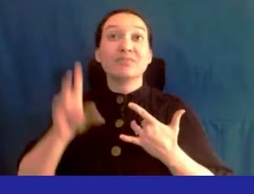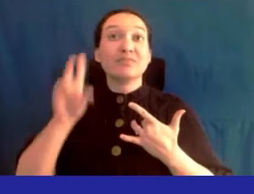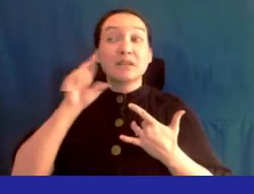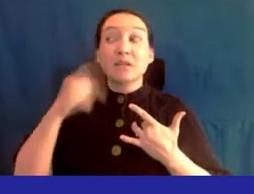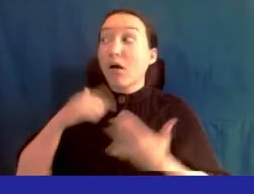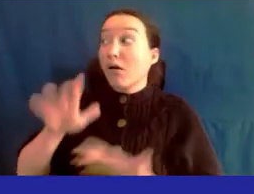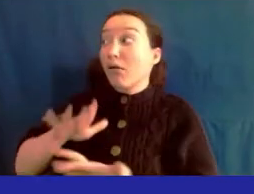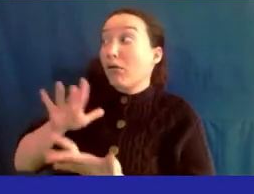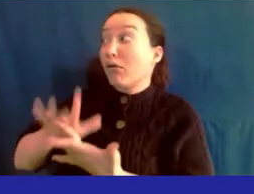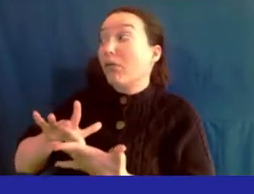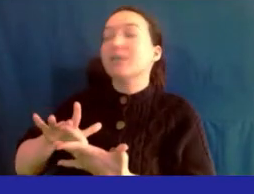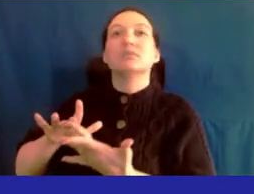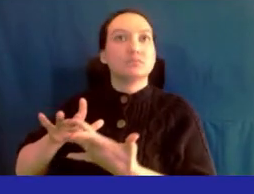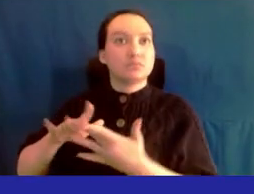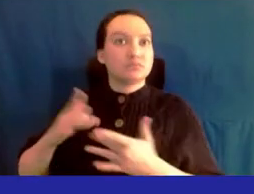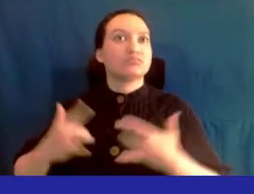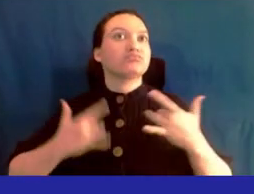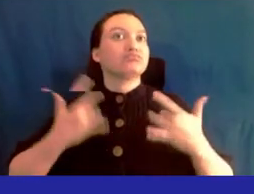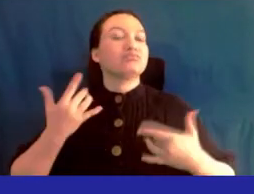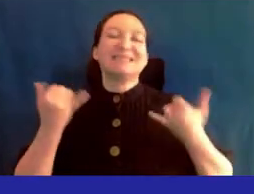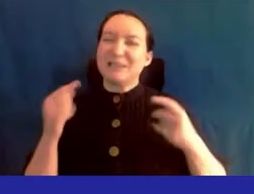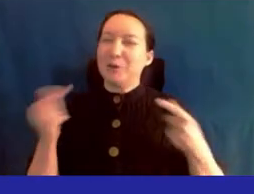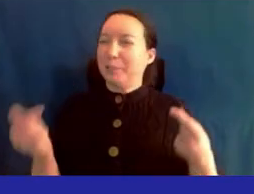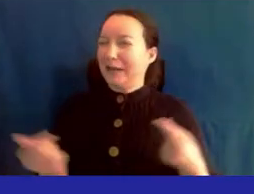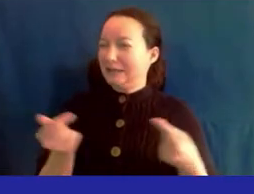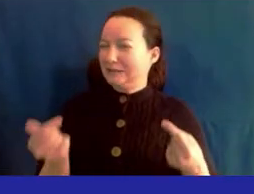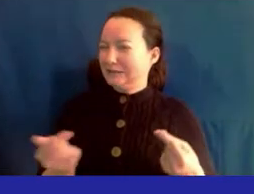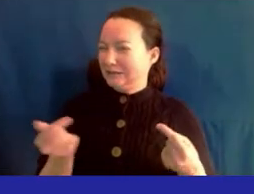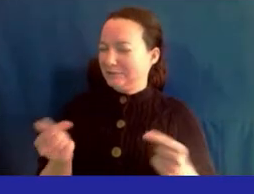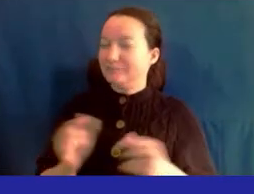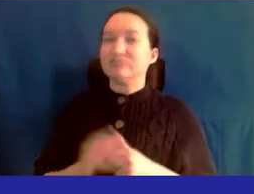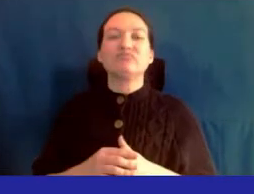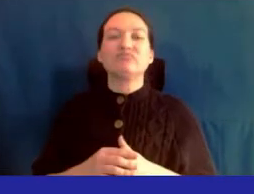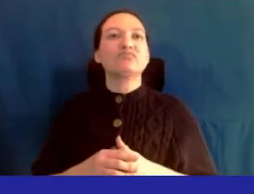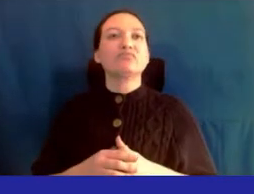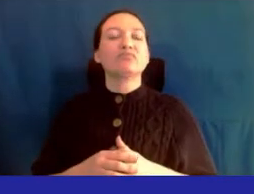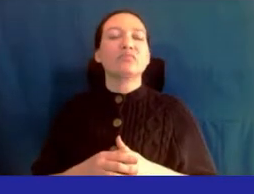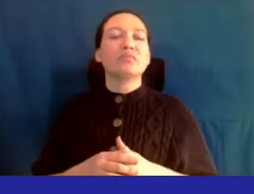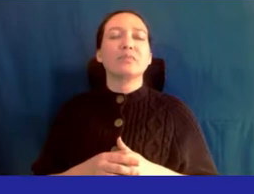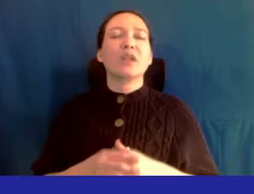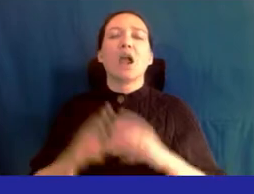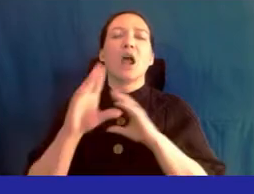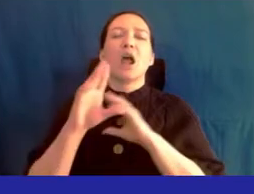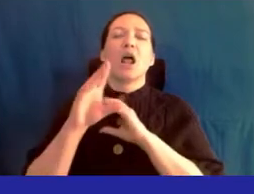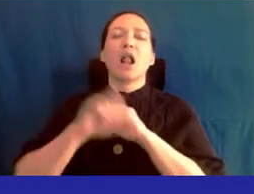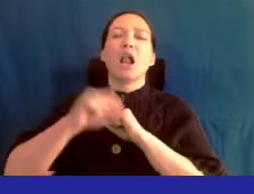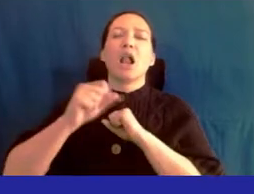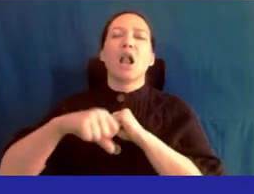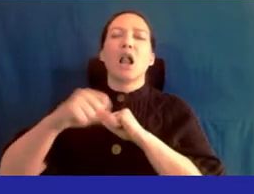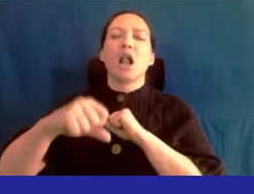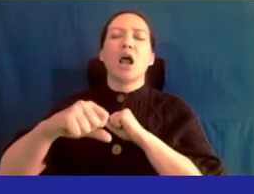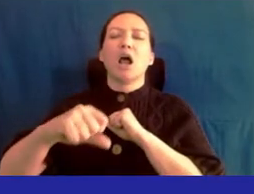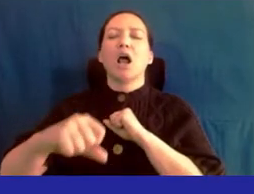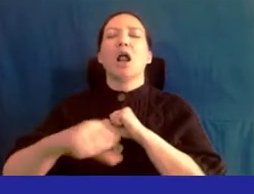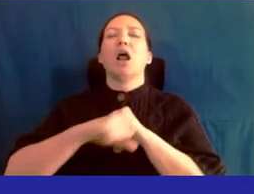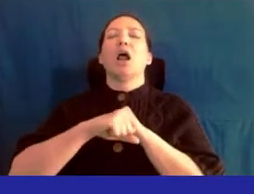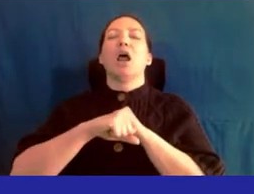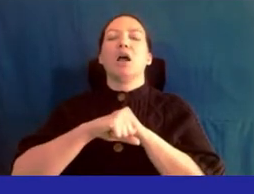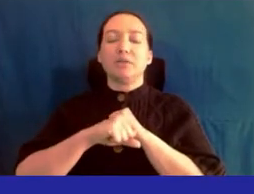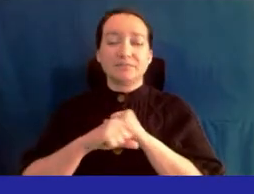here yet, but I was excited, still in pain. So to cut a long story short, what I'm sharing with you is